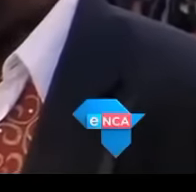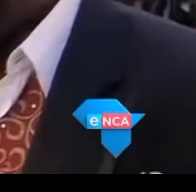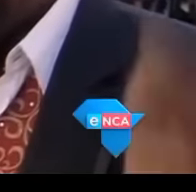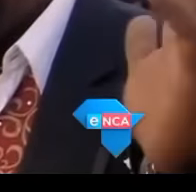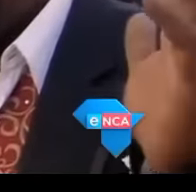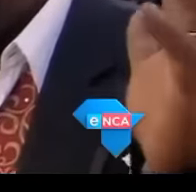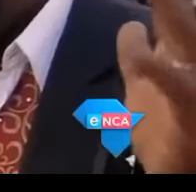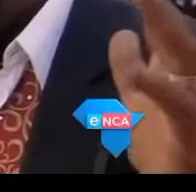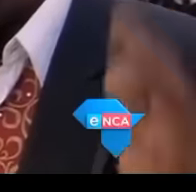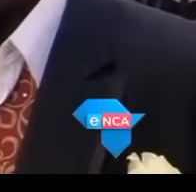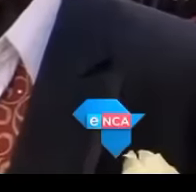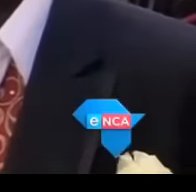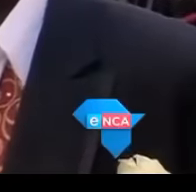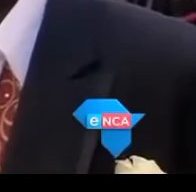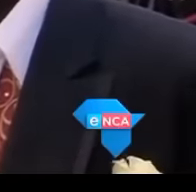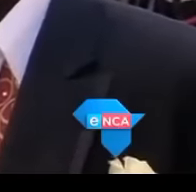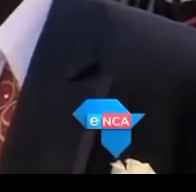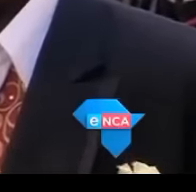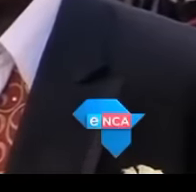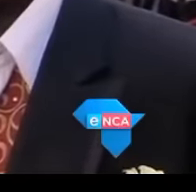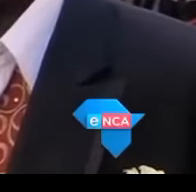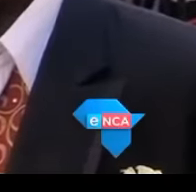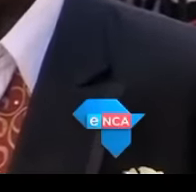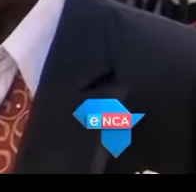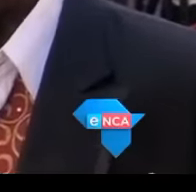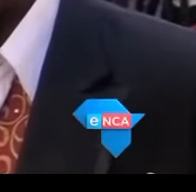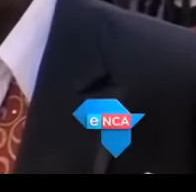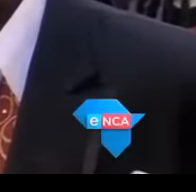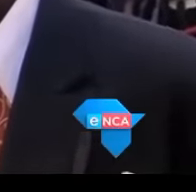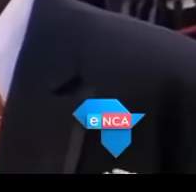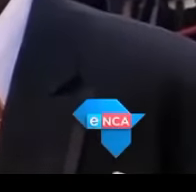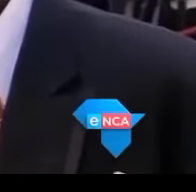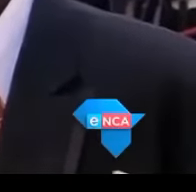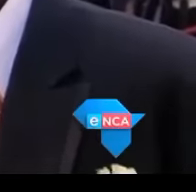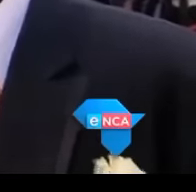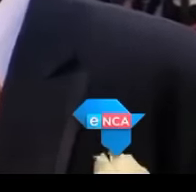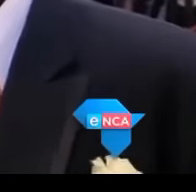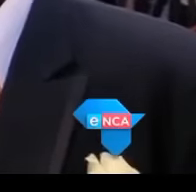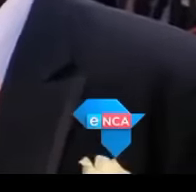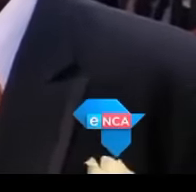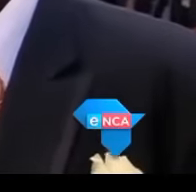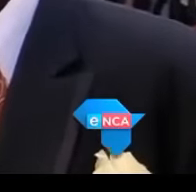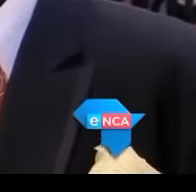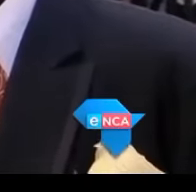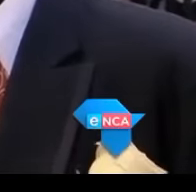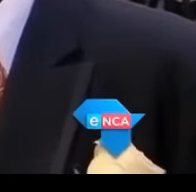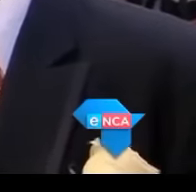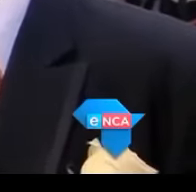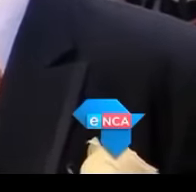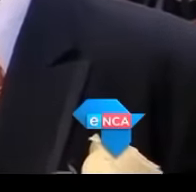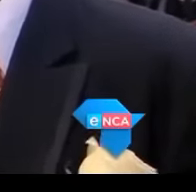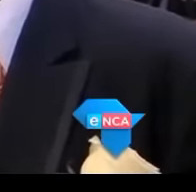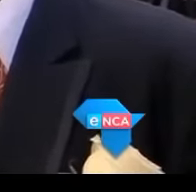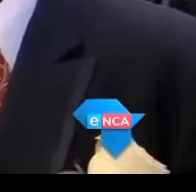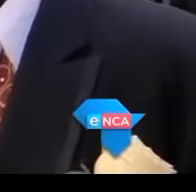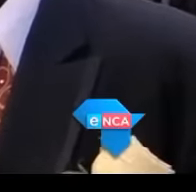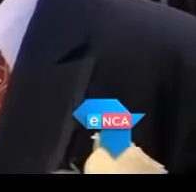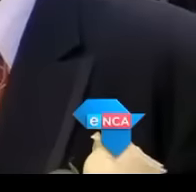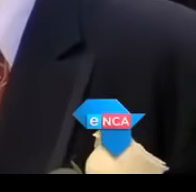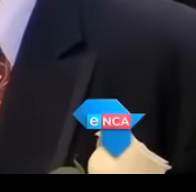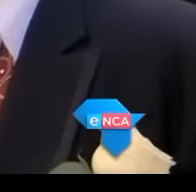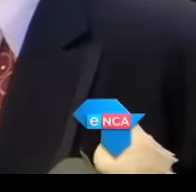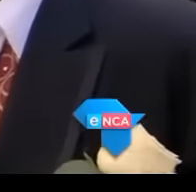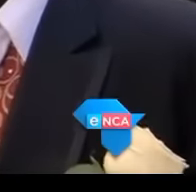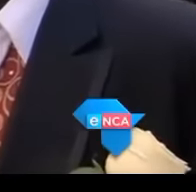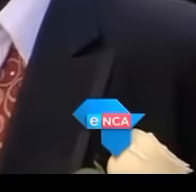him, even though he's up with the ancestors. It's wonderful to celebrate his legacy, his values, his ethics, his